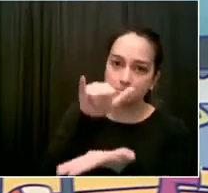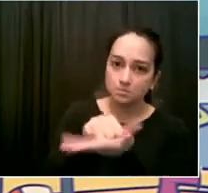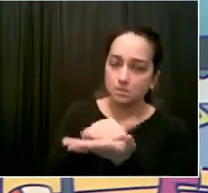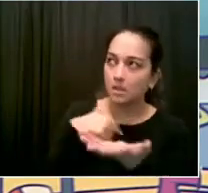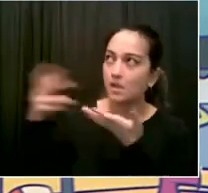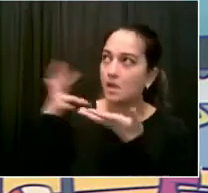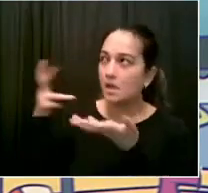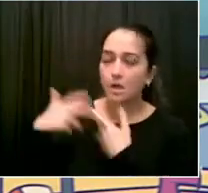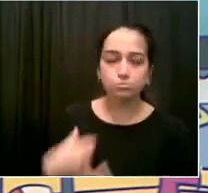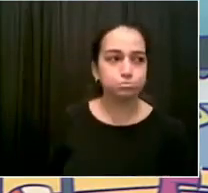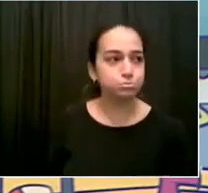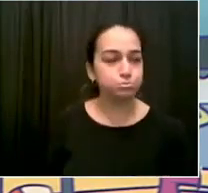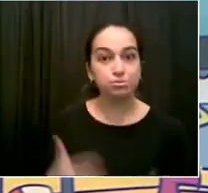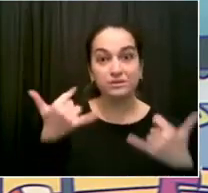Next, we have Alice from CBS.